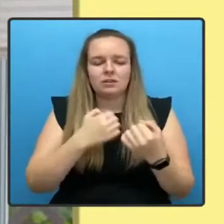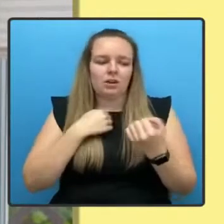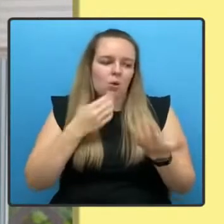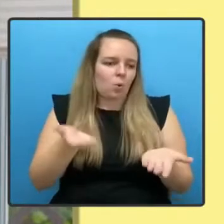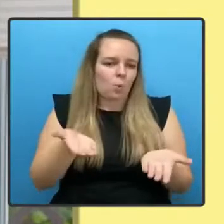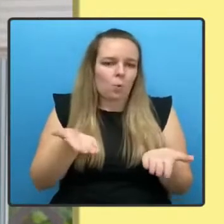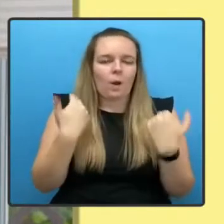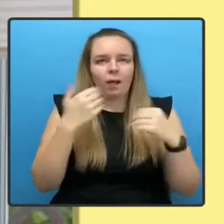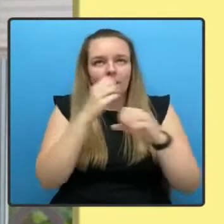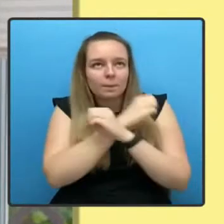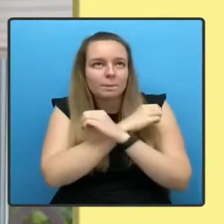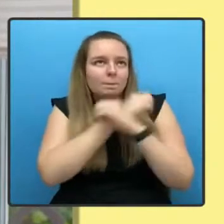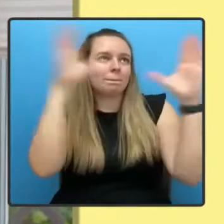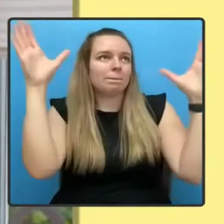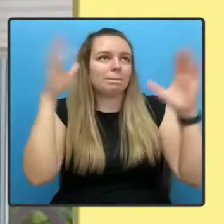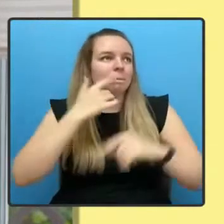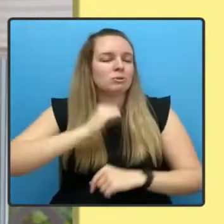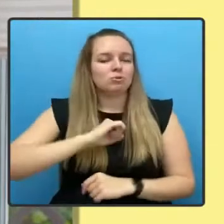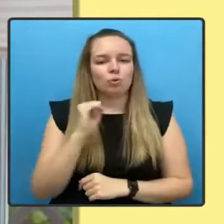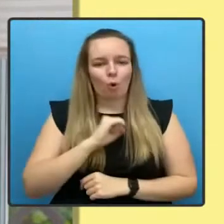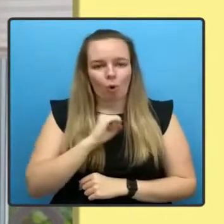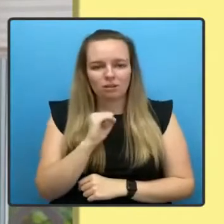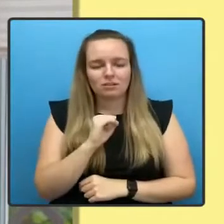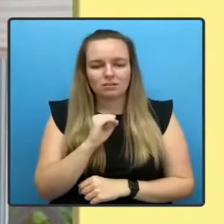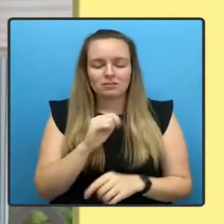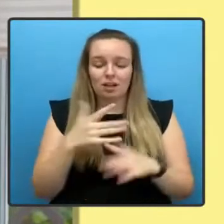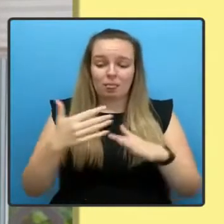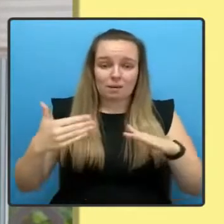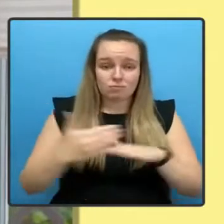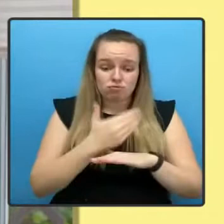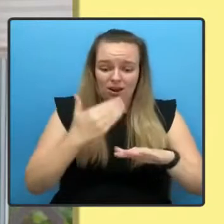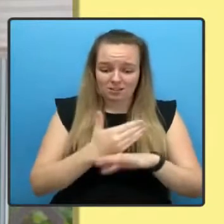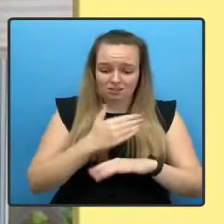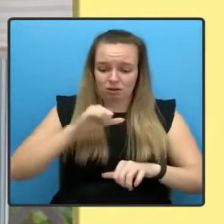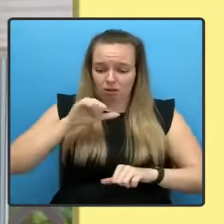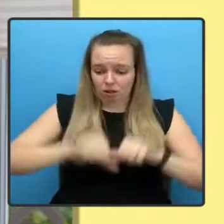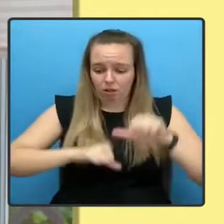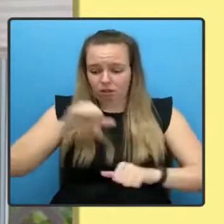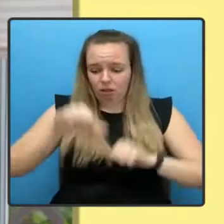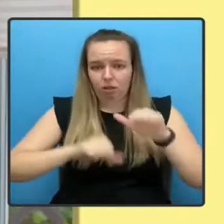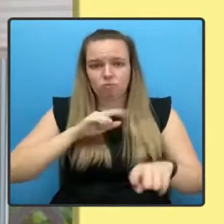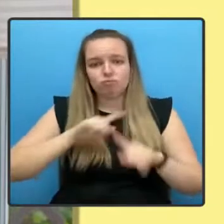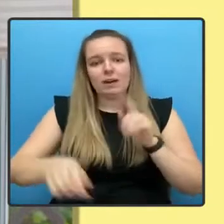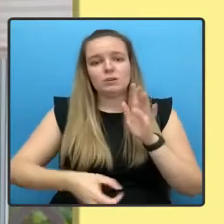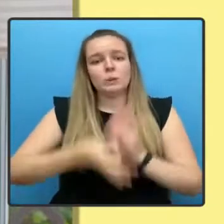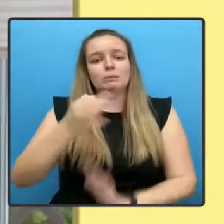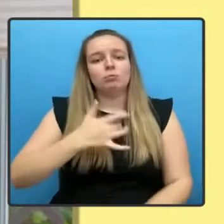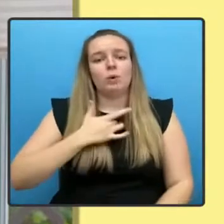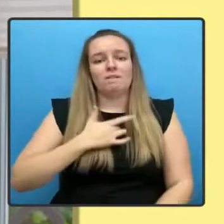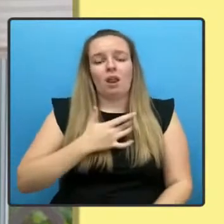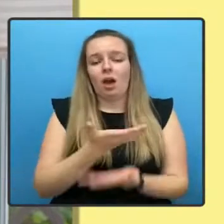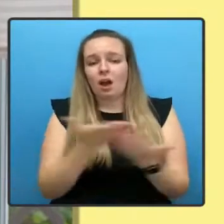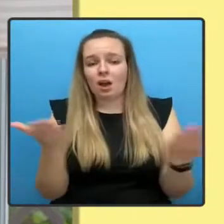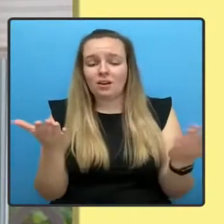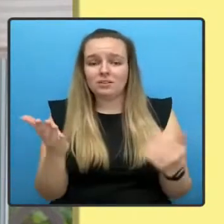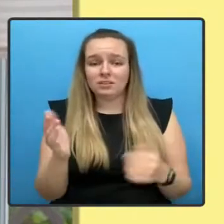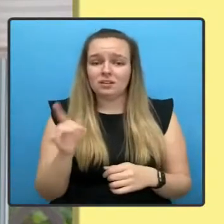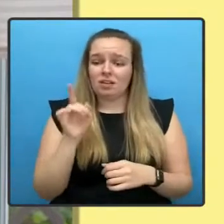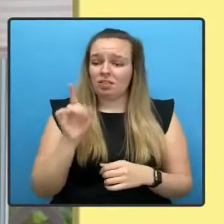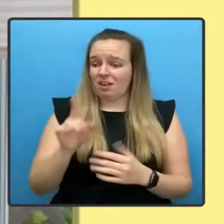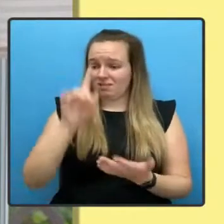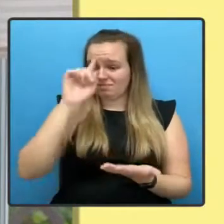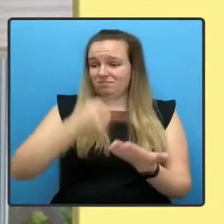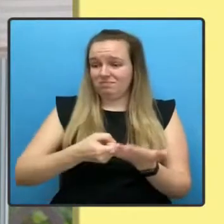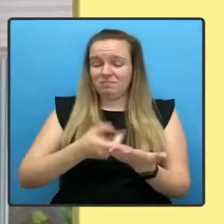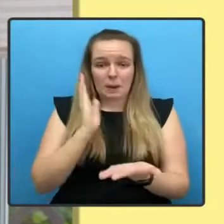and in the practical actions we are taking to improve lives. Their verdict was decisive and it was truly